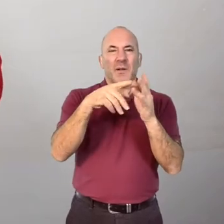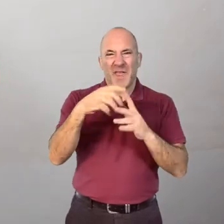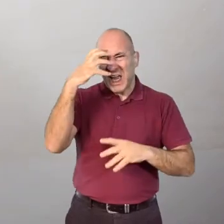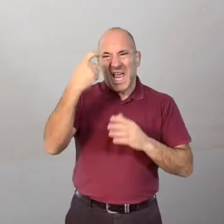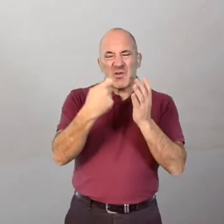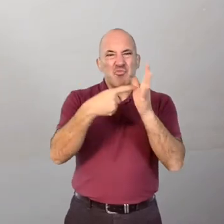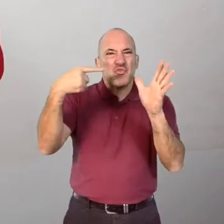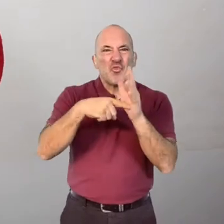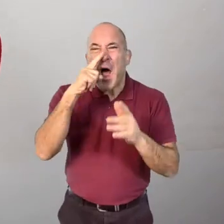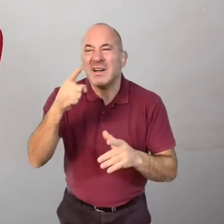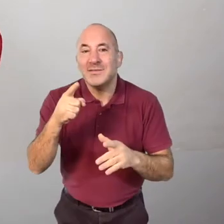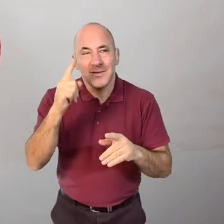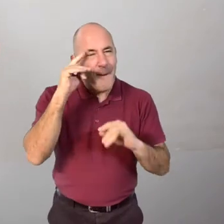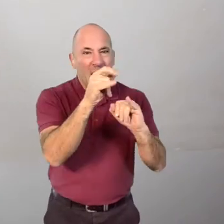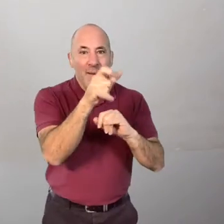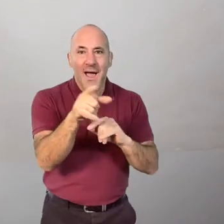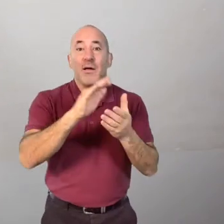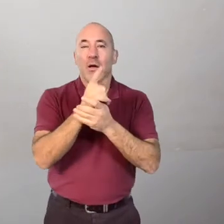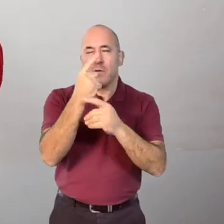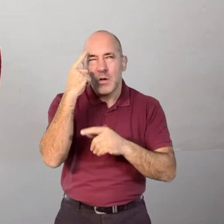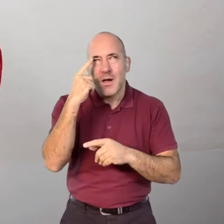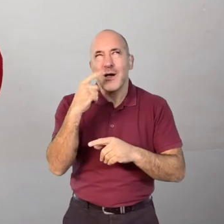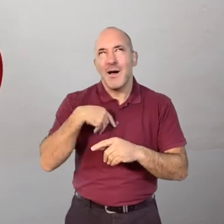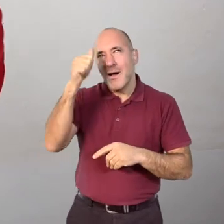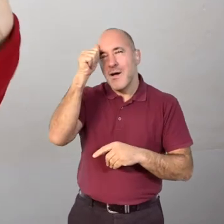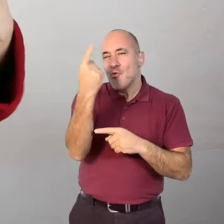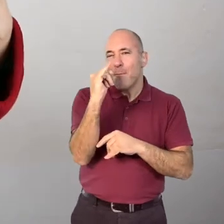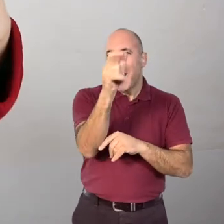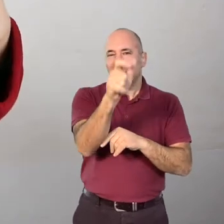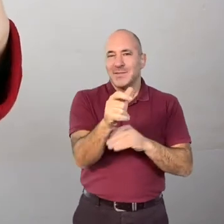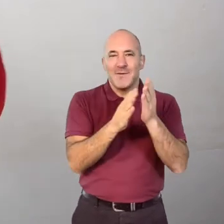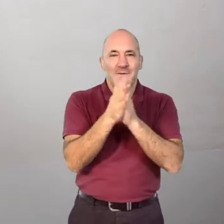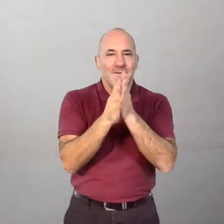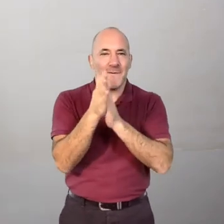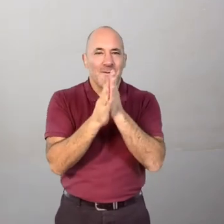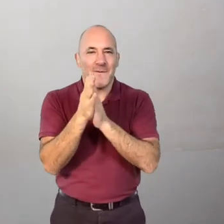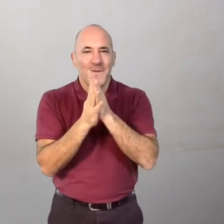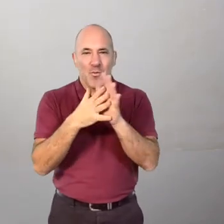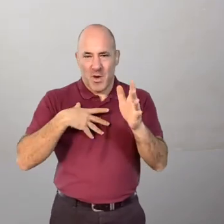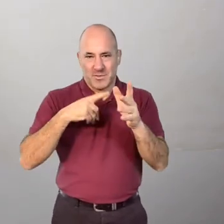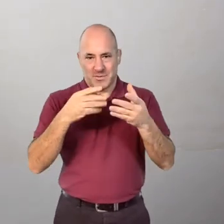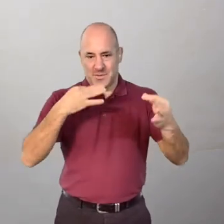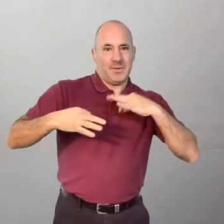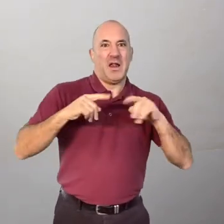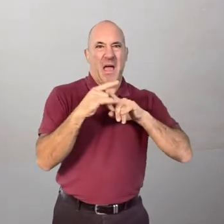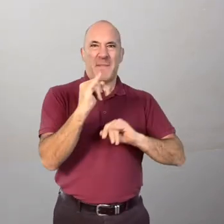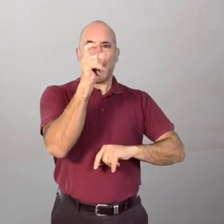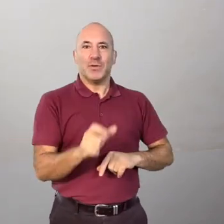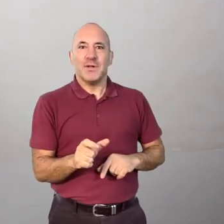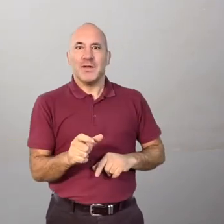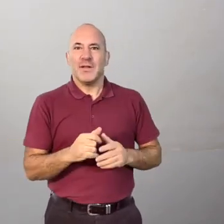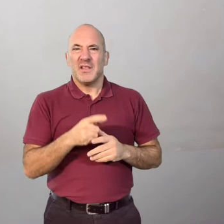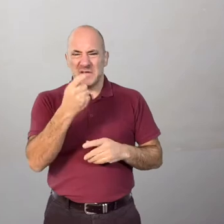Okay. Now you've got an idea in your head about a baddie. It's time to make